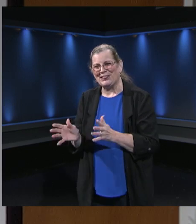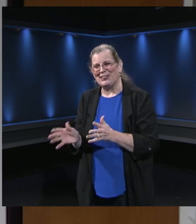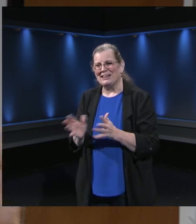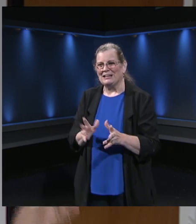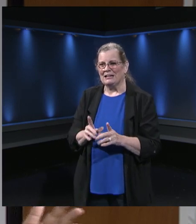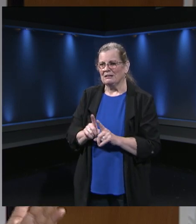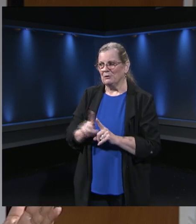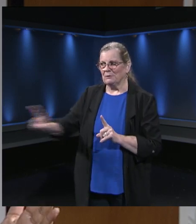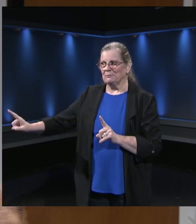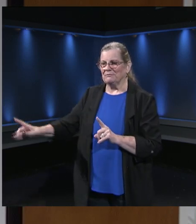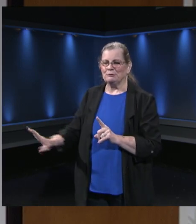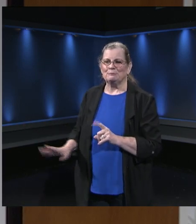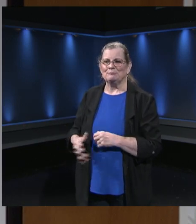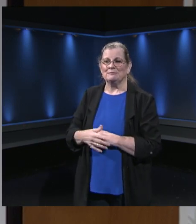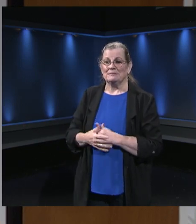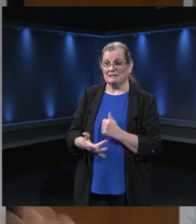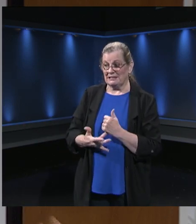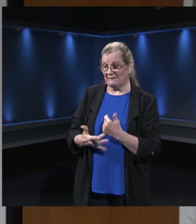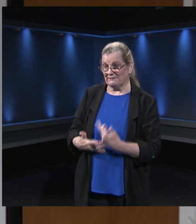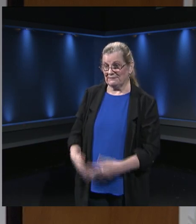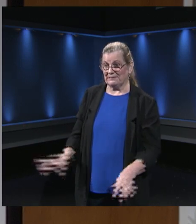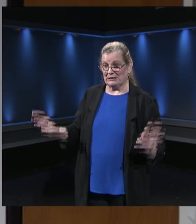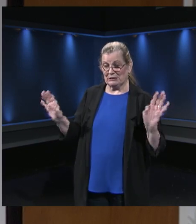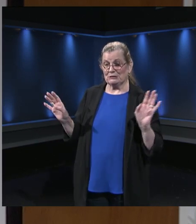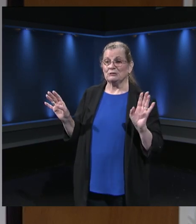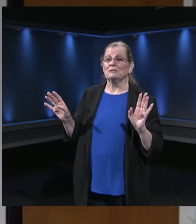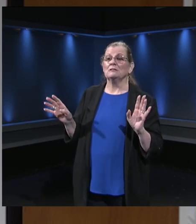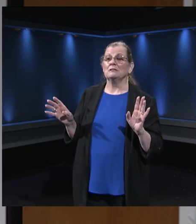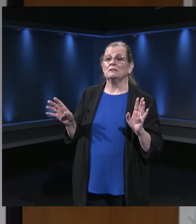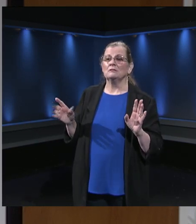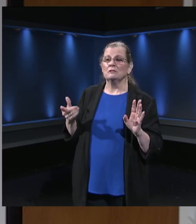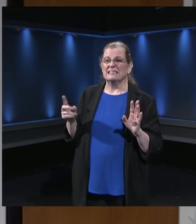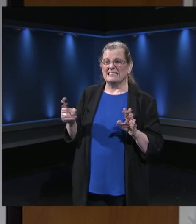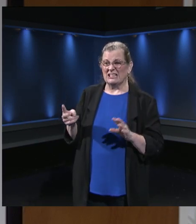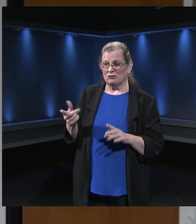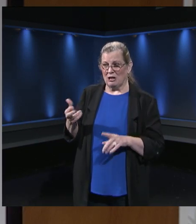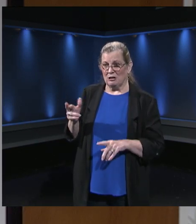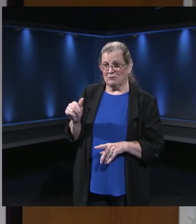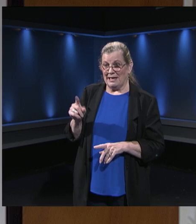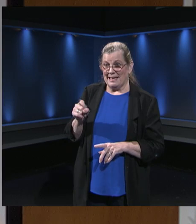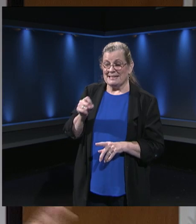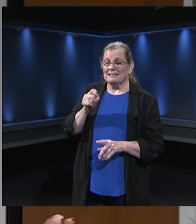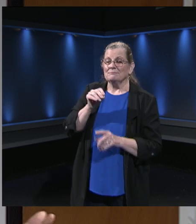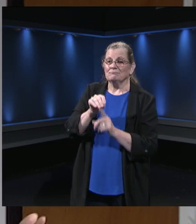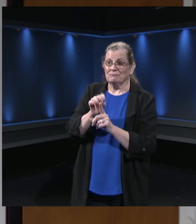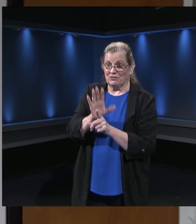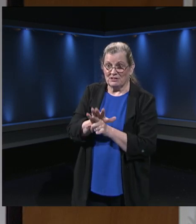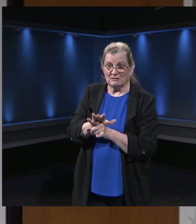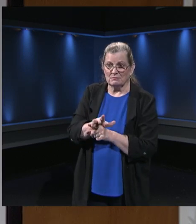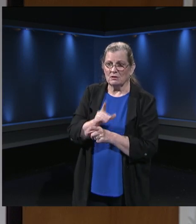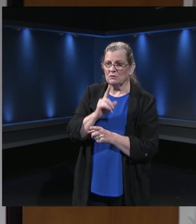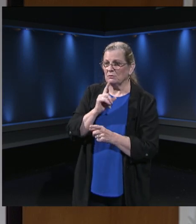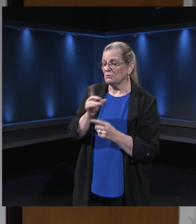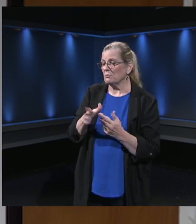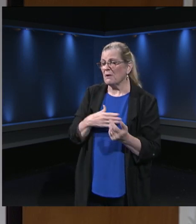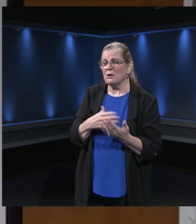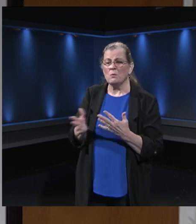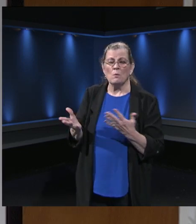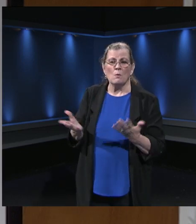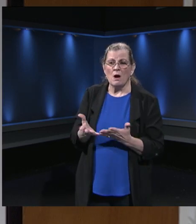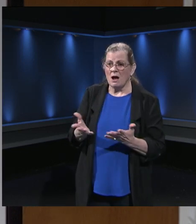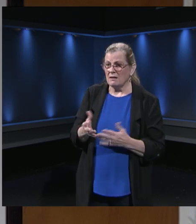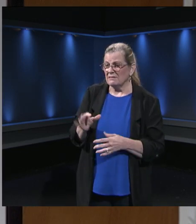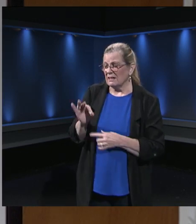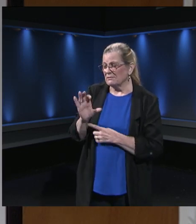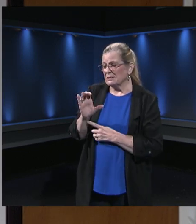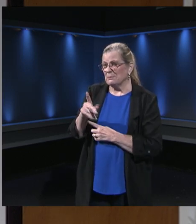And the technology worked great. My second grader did it yesterday. So I want everyone to know that no matter what position I'm ever in at FCPS, I know